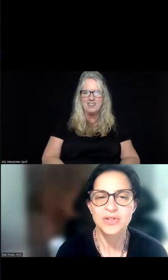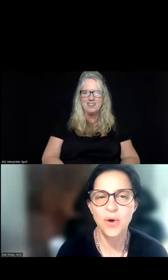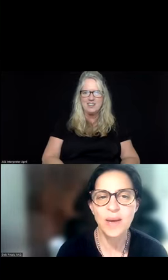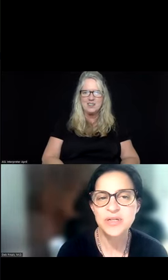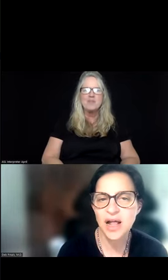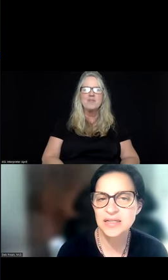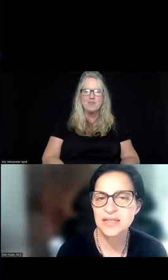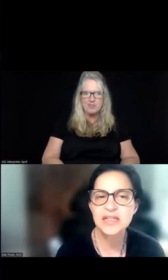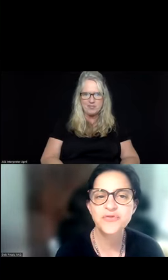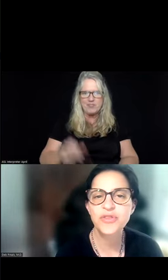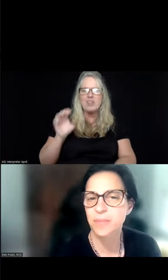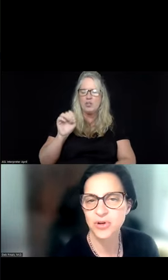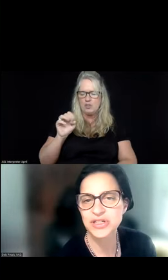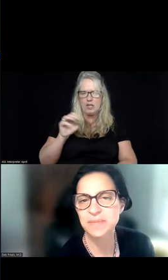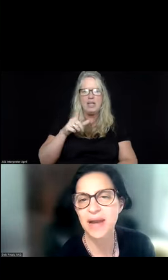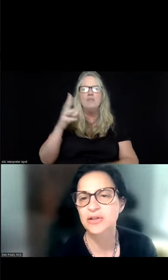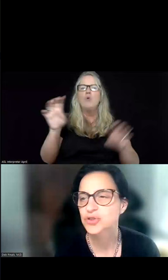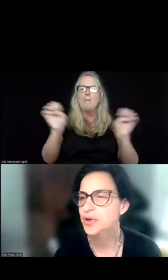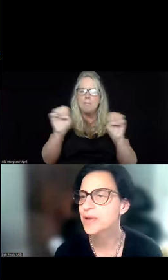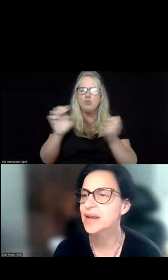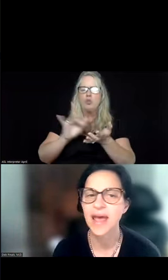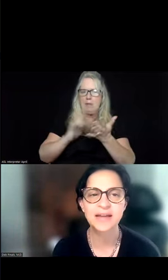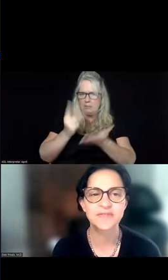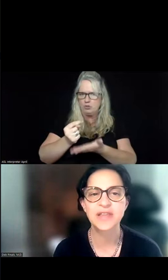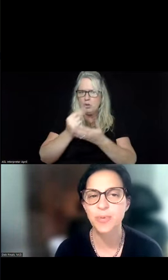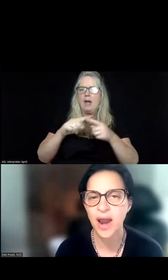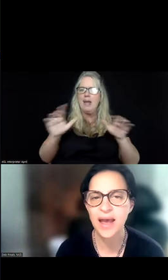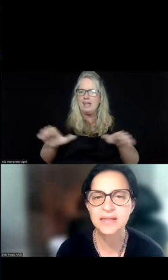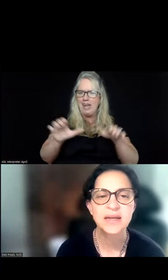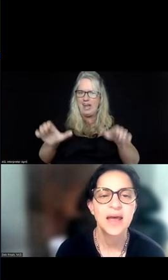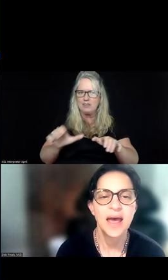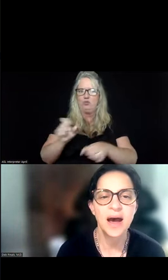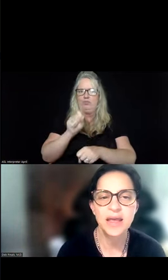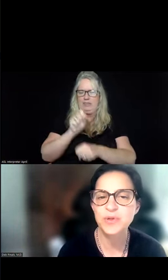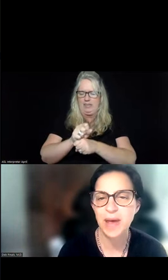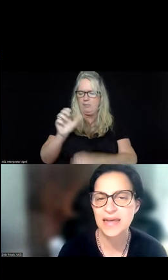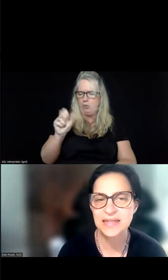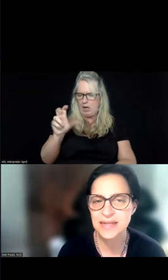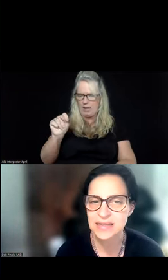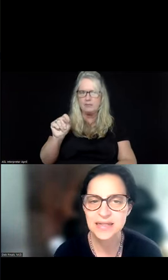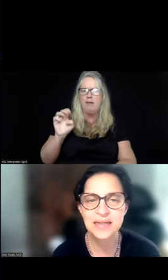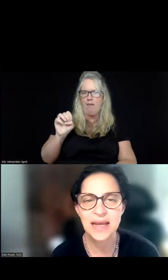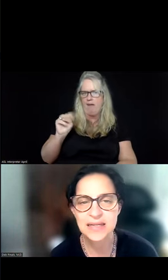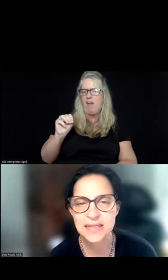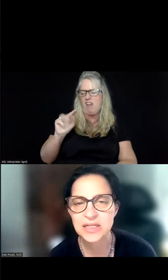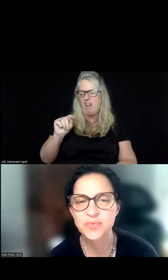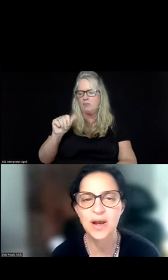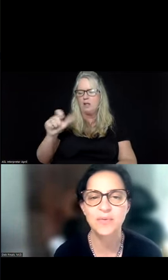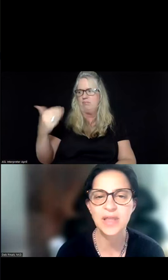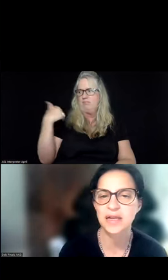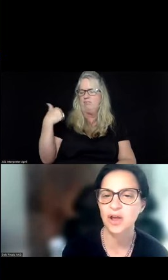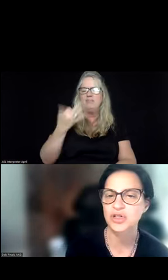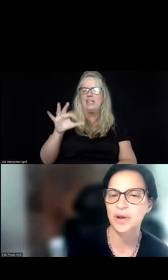So EMTALA stands for the Emergency Medical Treatment and Active Labor Act. It was passed in 1986